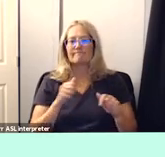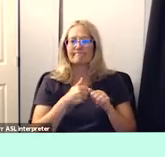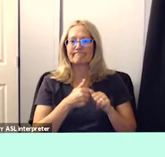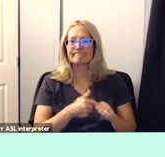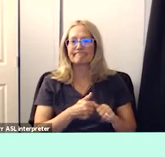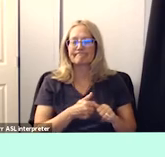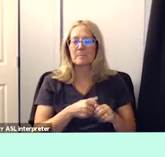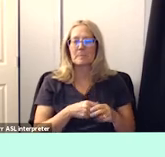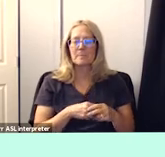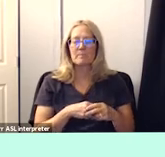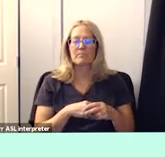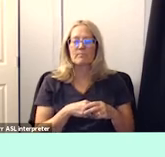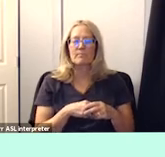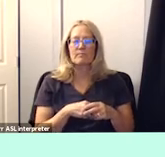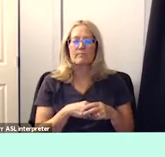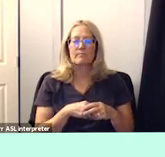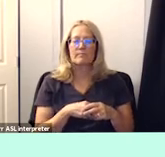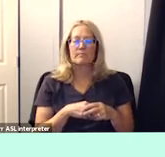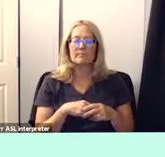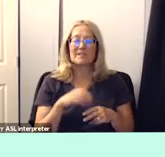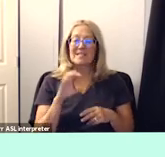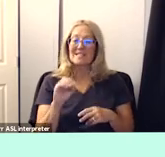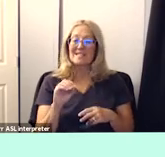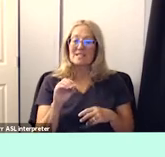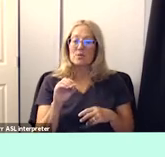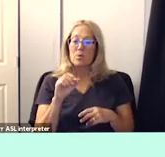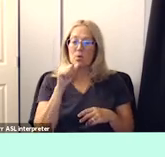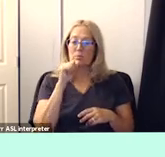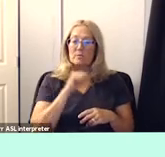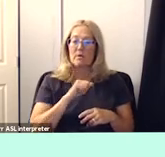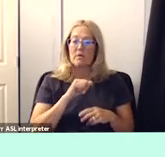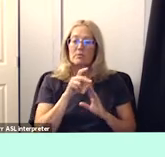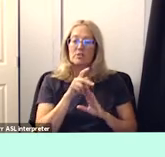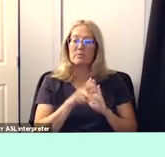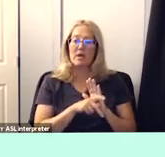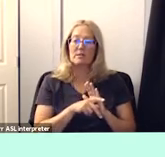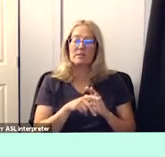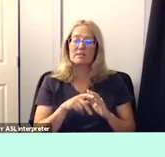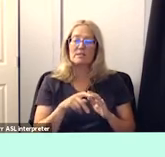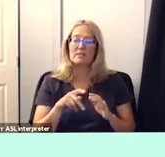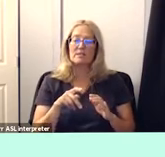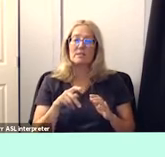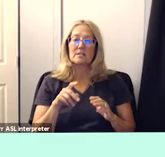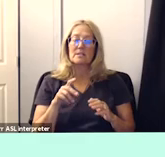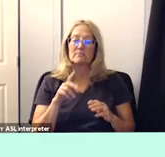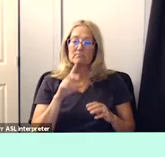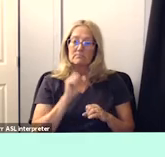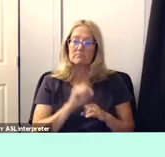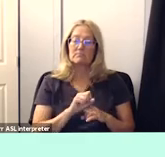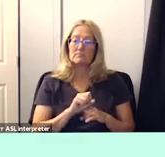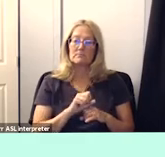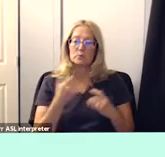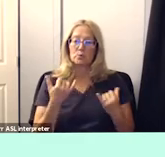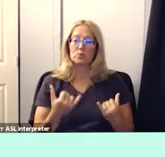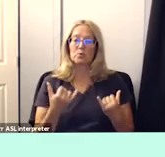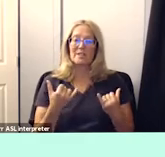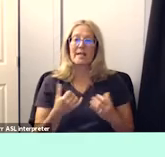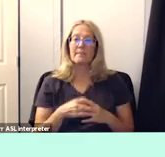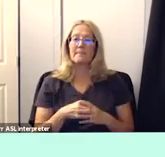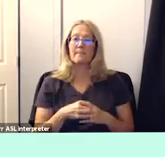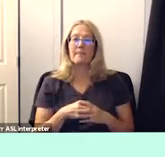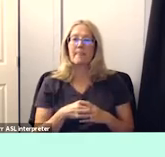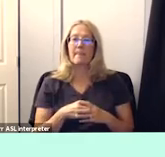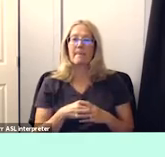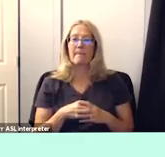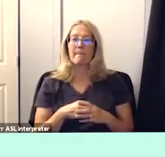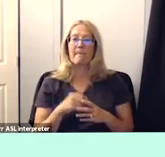so that zero tolerance policy um exists to this very day and and it